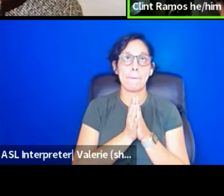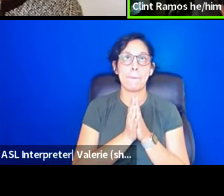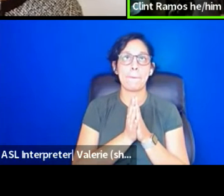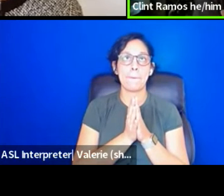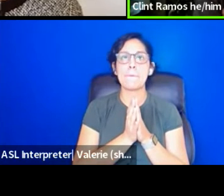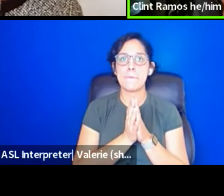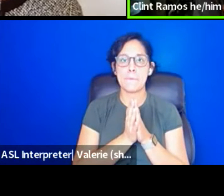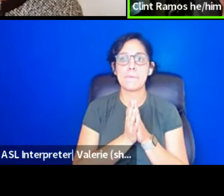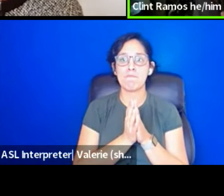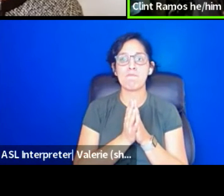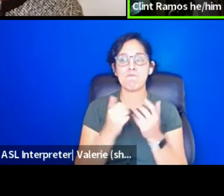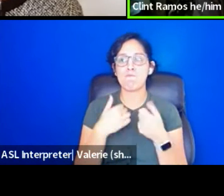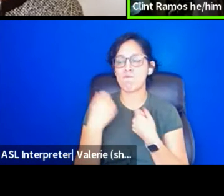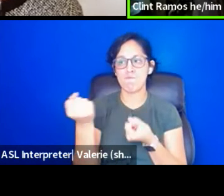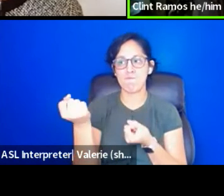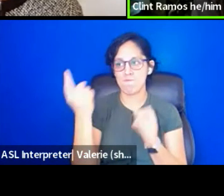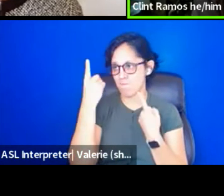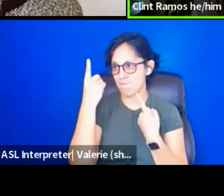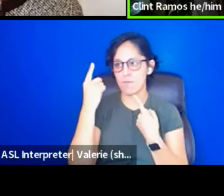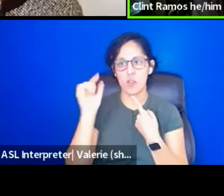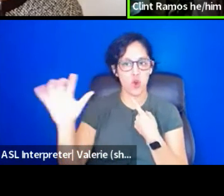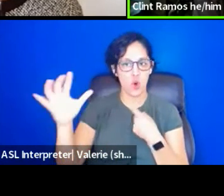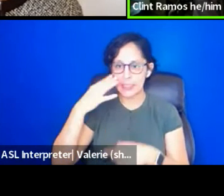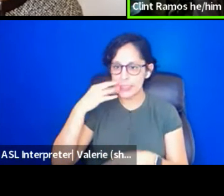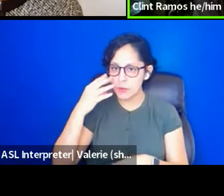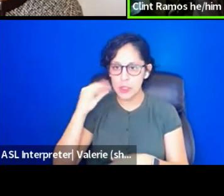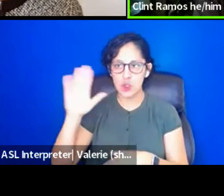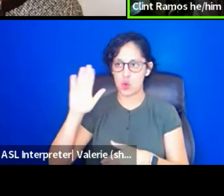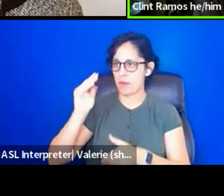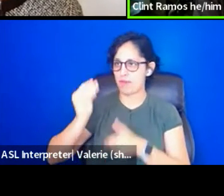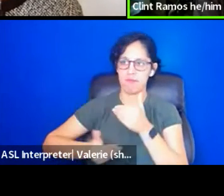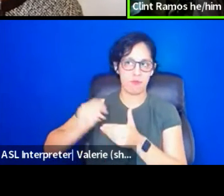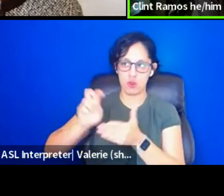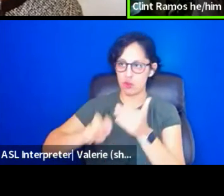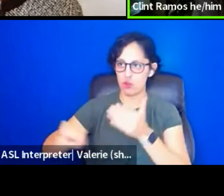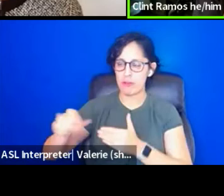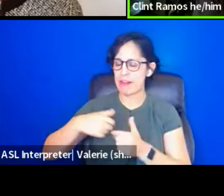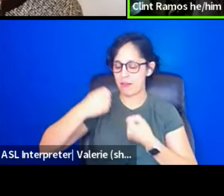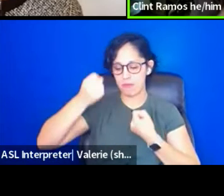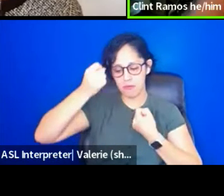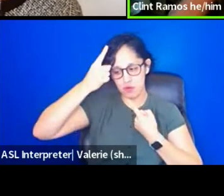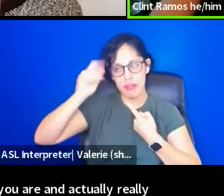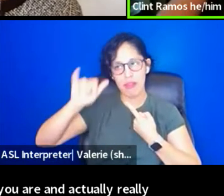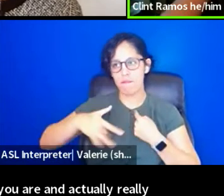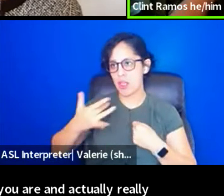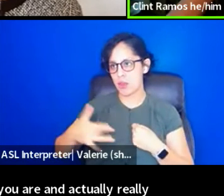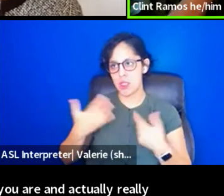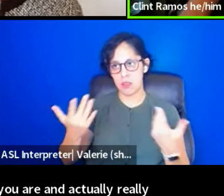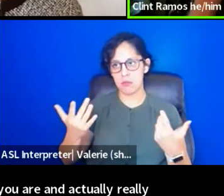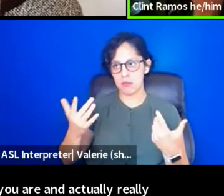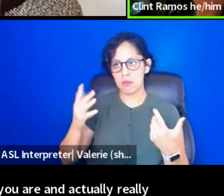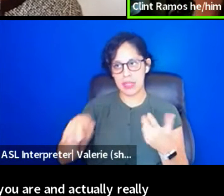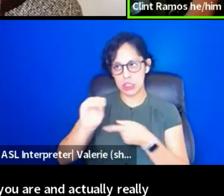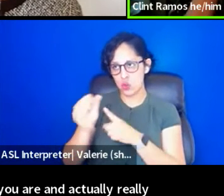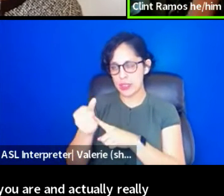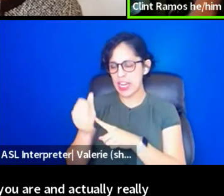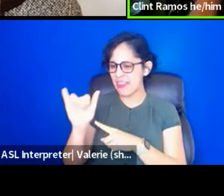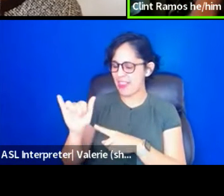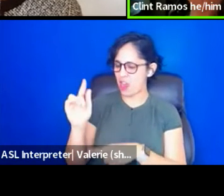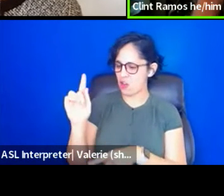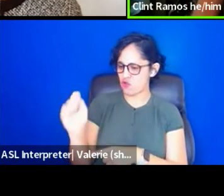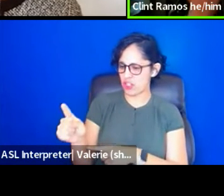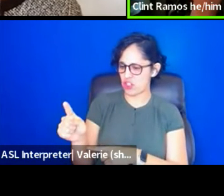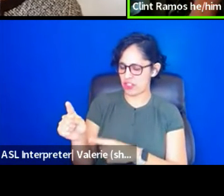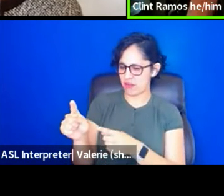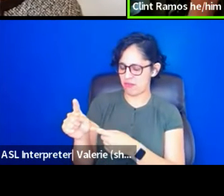exactly where you are and I actually really understand what it is. Right. And I want to say that that question always lingers is like,